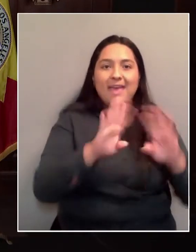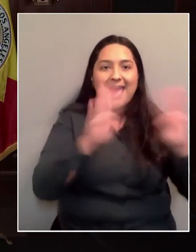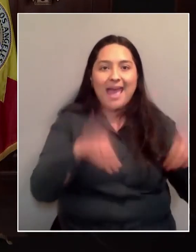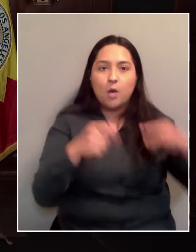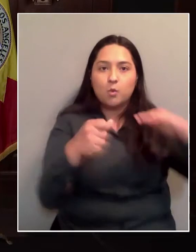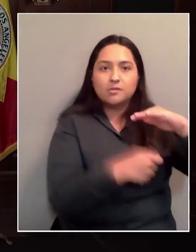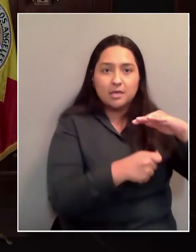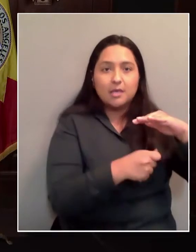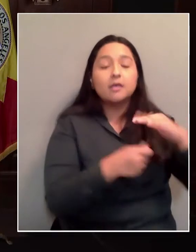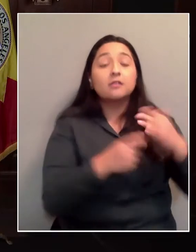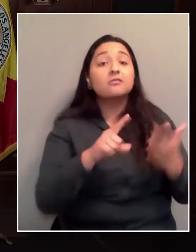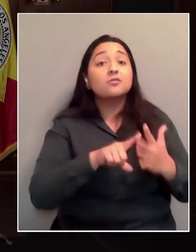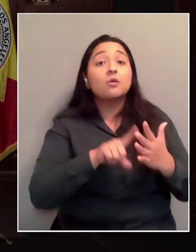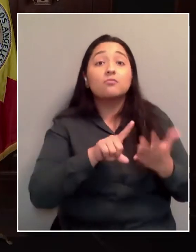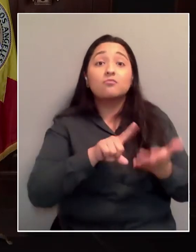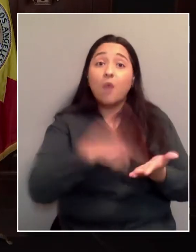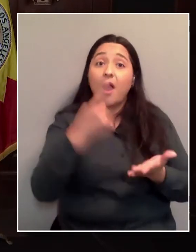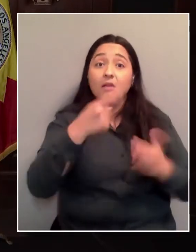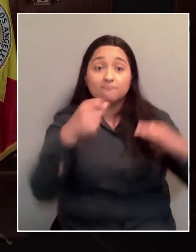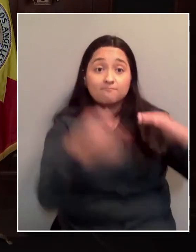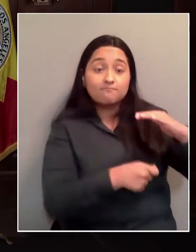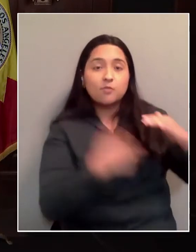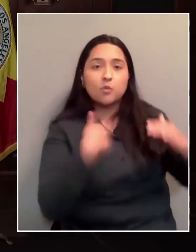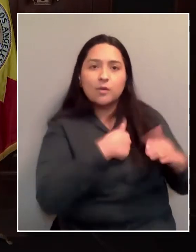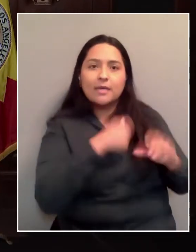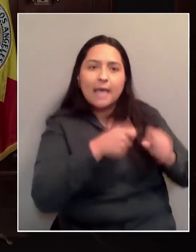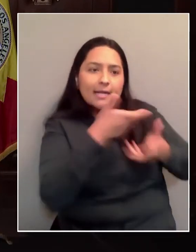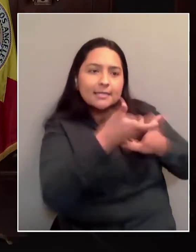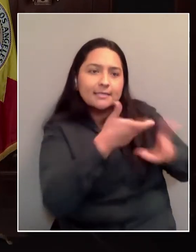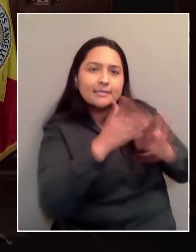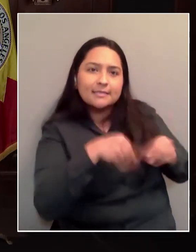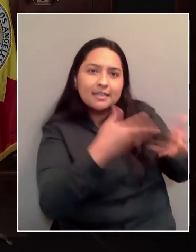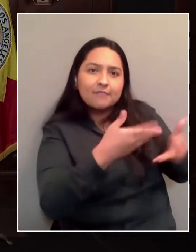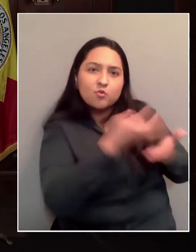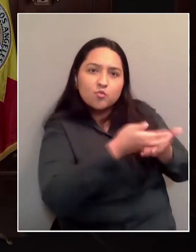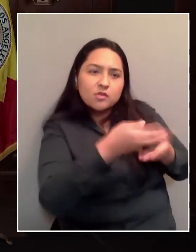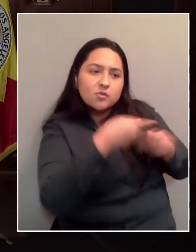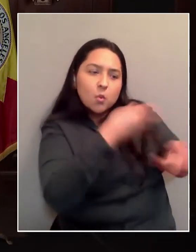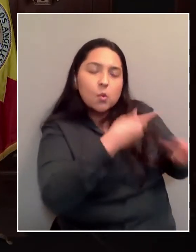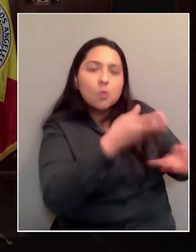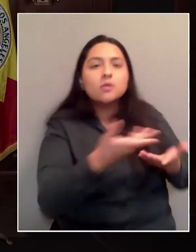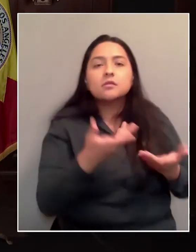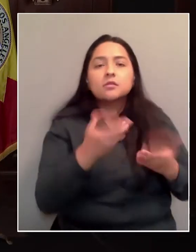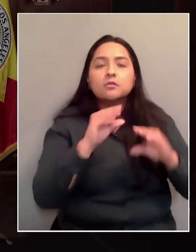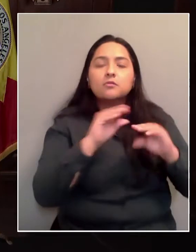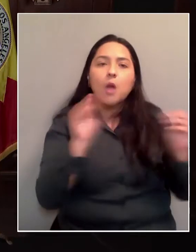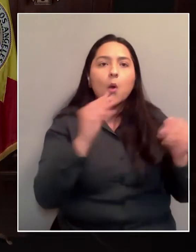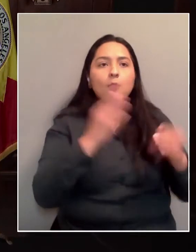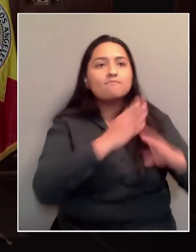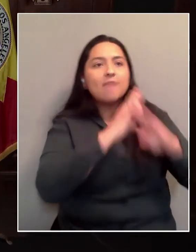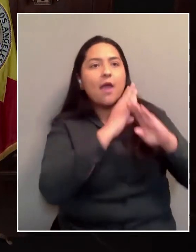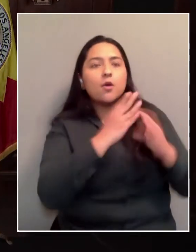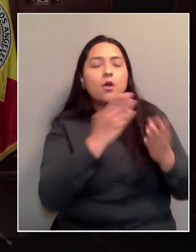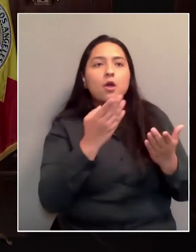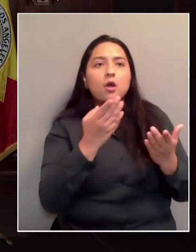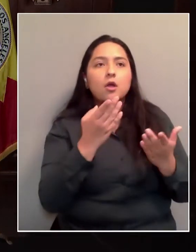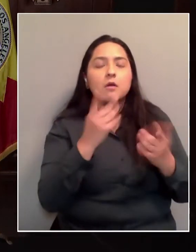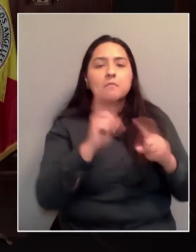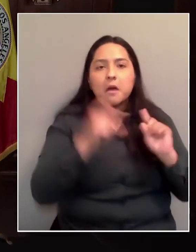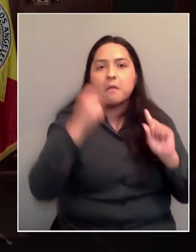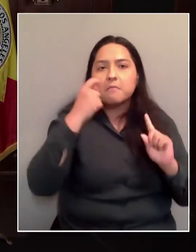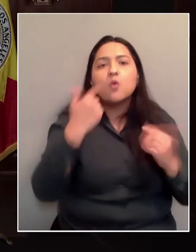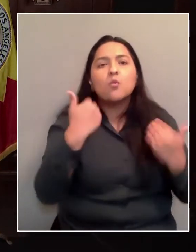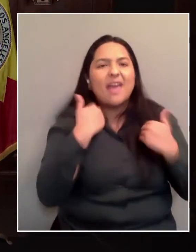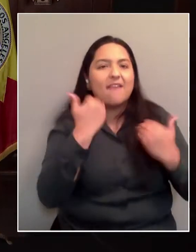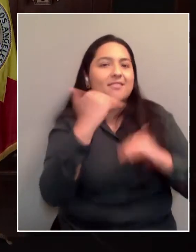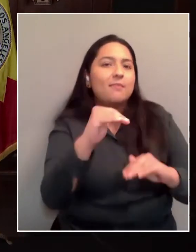them. So that's another barrier too. I don't think we've hit that barrier yet, but it's not an infinite amount because we need to have service providers there. But I met with Lhasa today